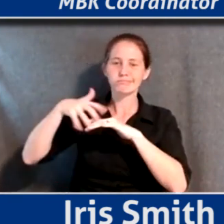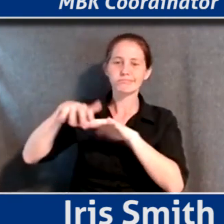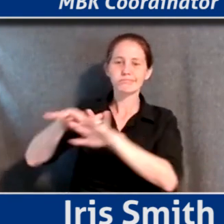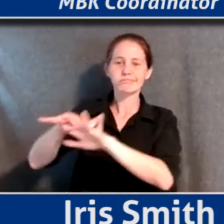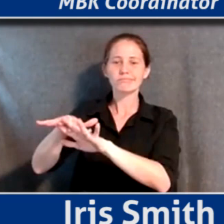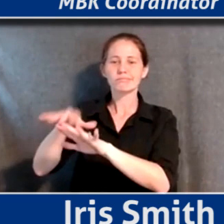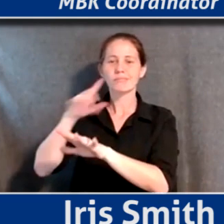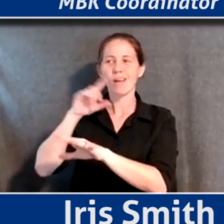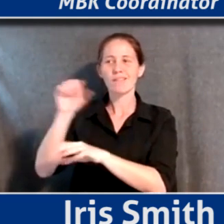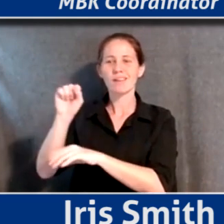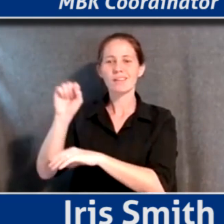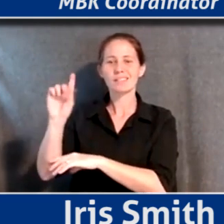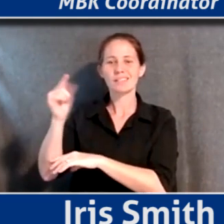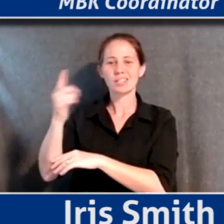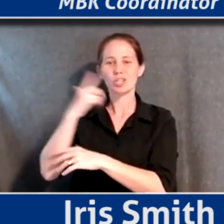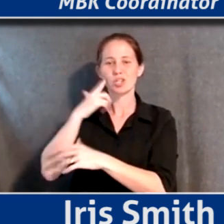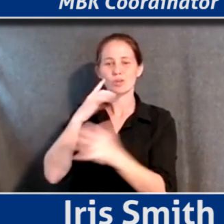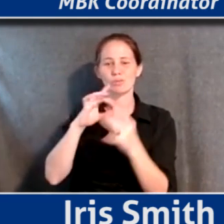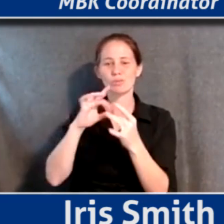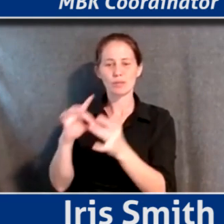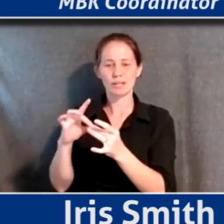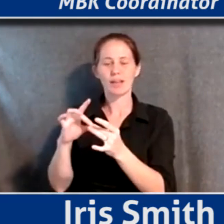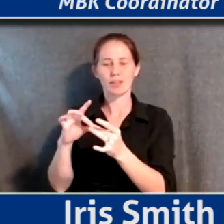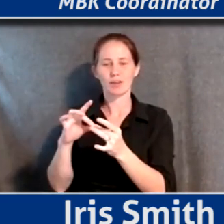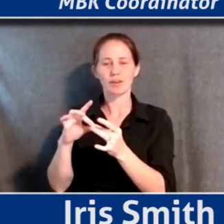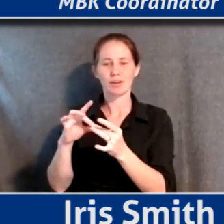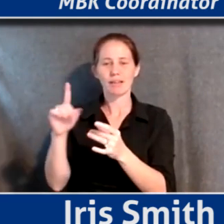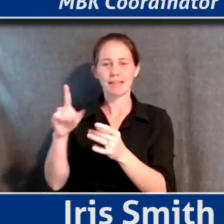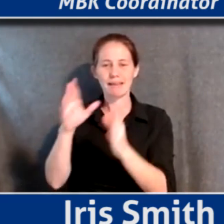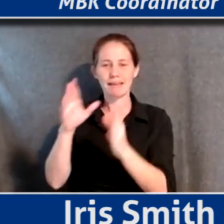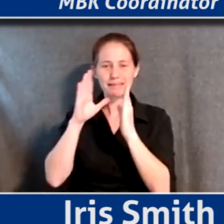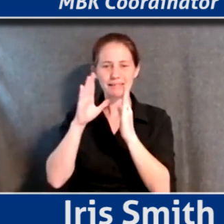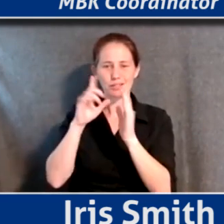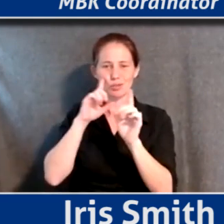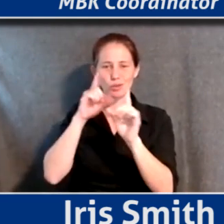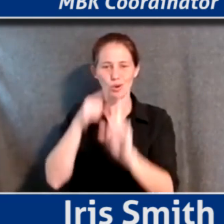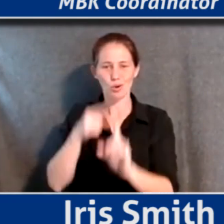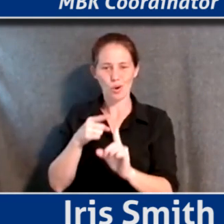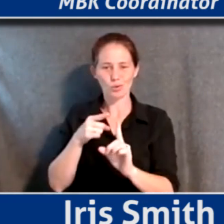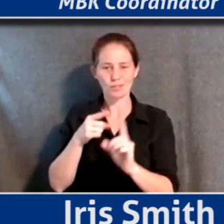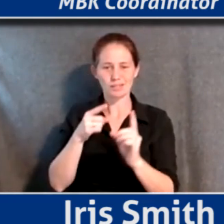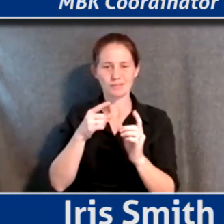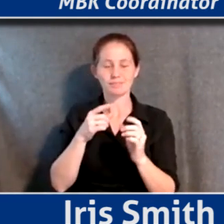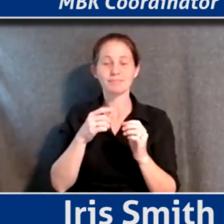where you bring together kind of, you know, the attention to the goals is unified.